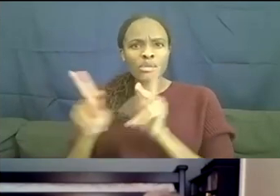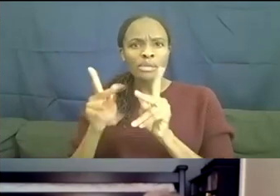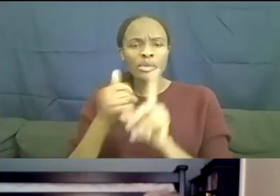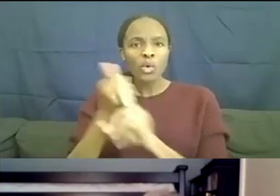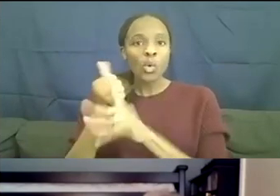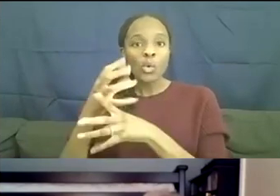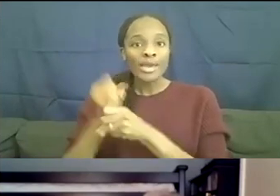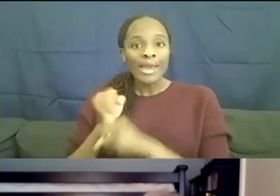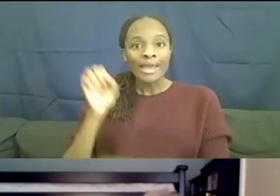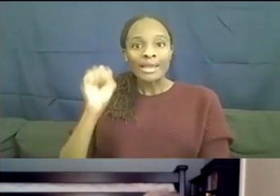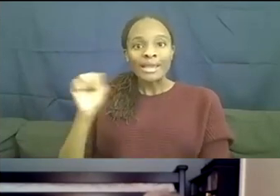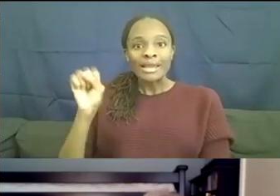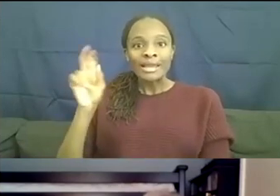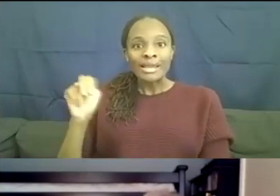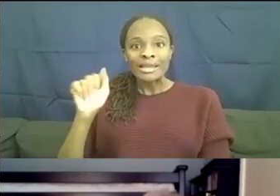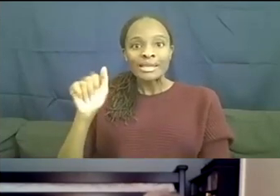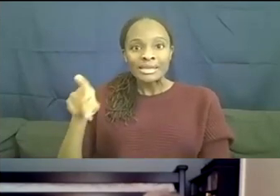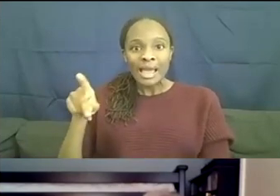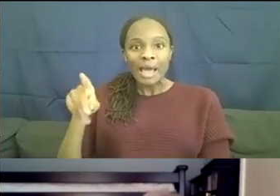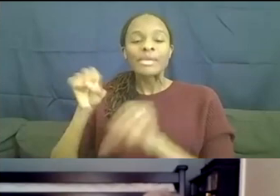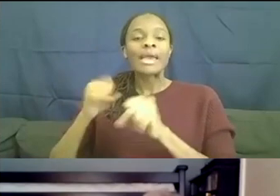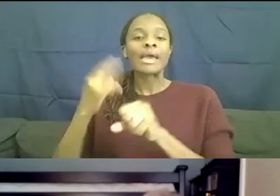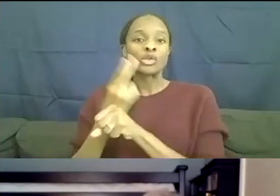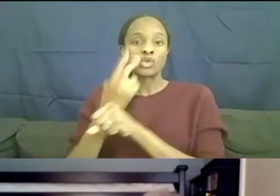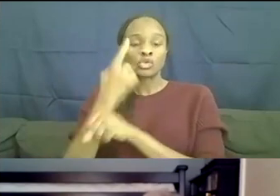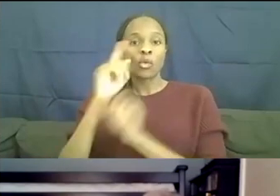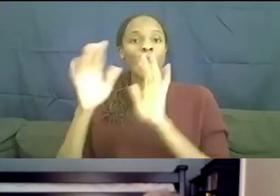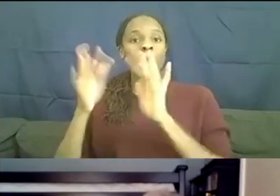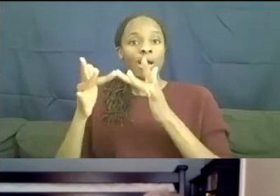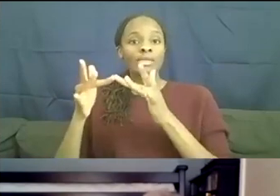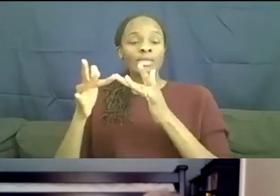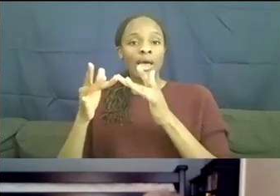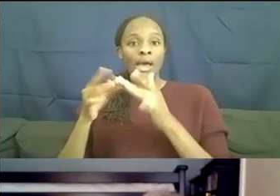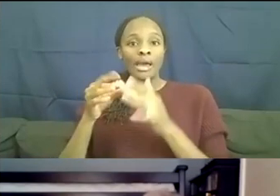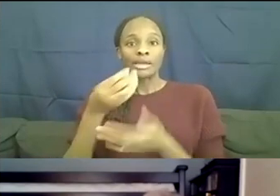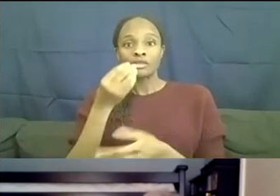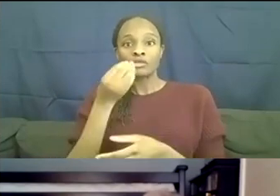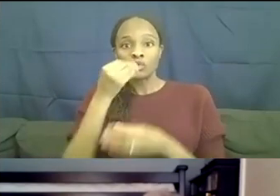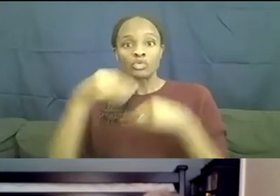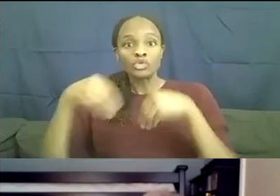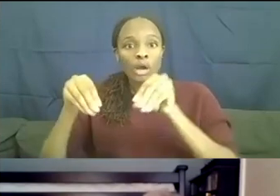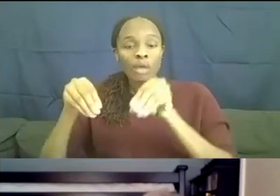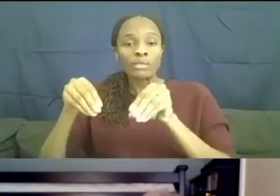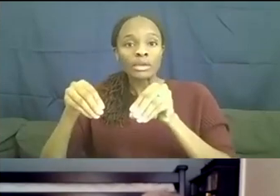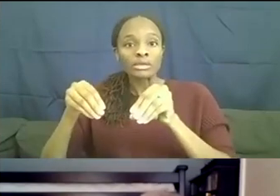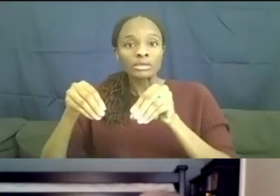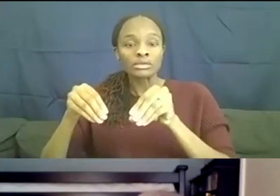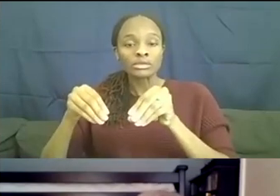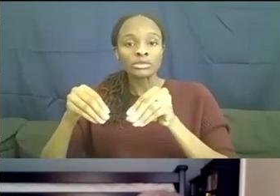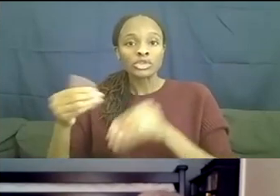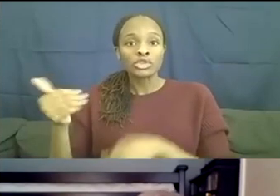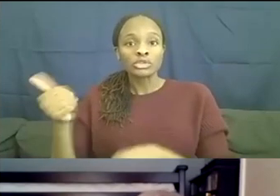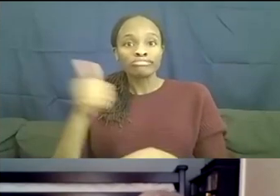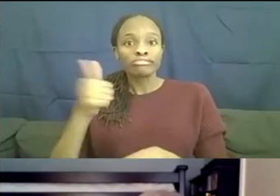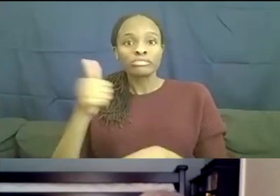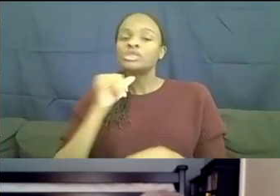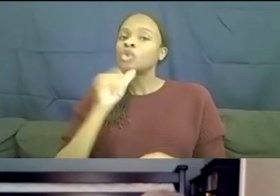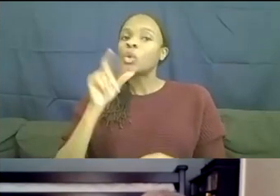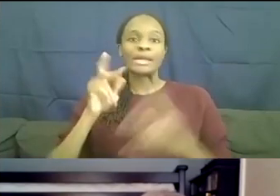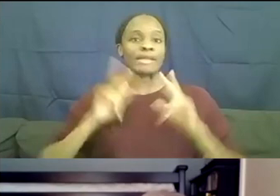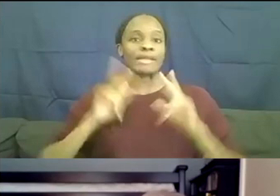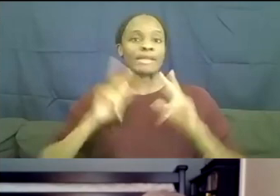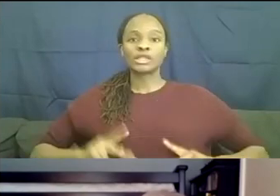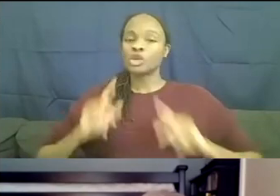can use them for online grocery deliveries, meaning that they don't have to physically go to the store to use them. A